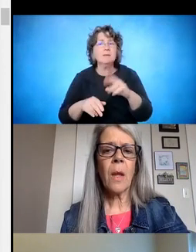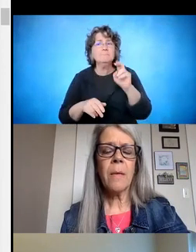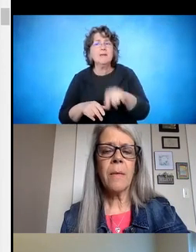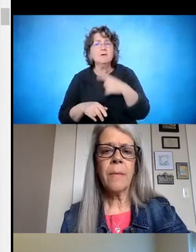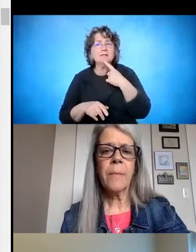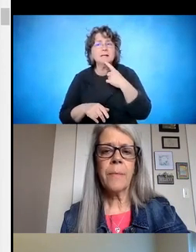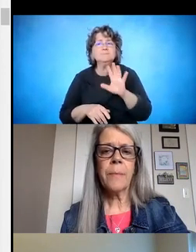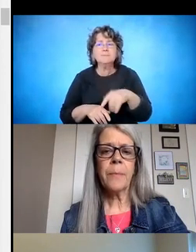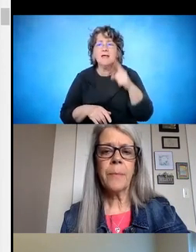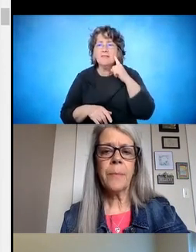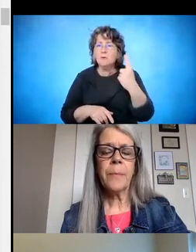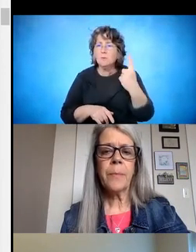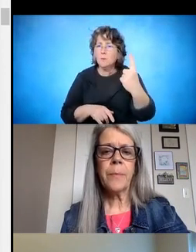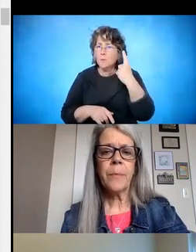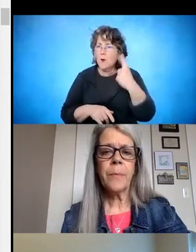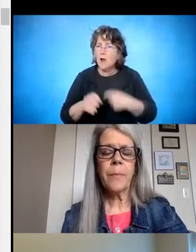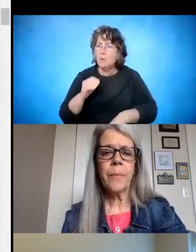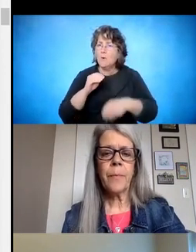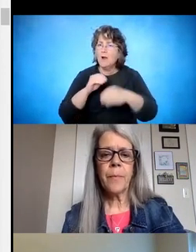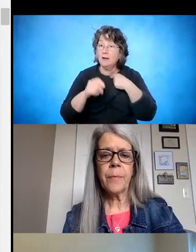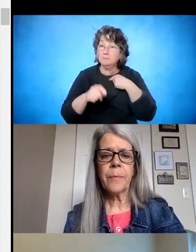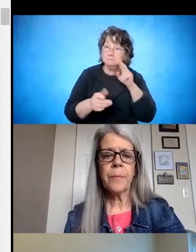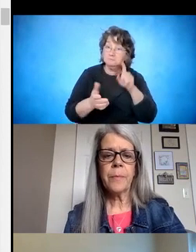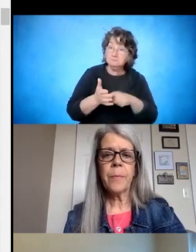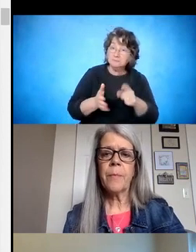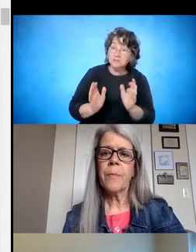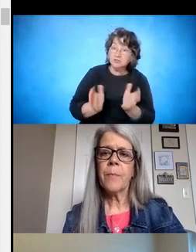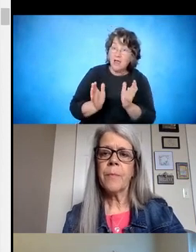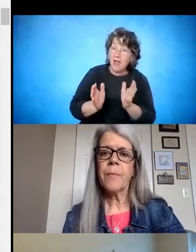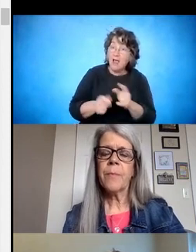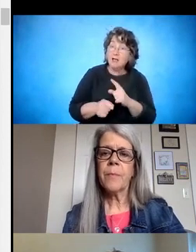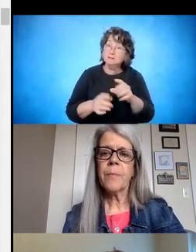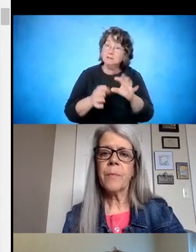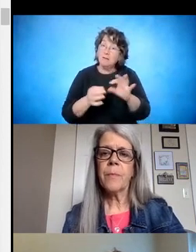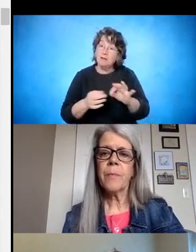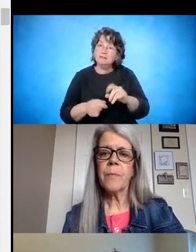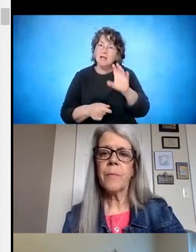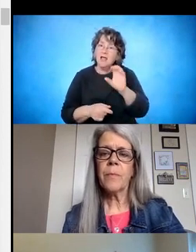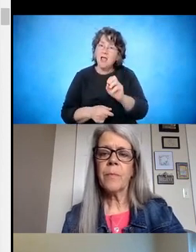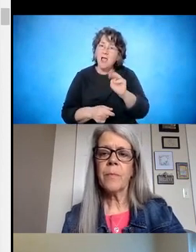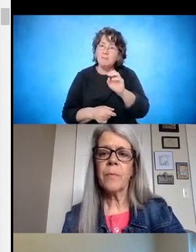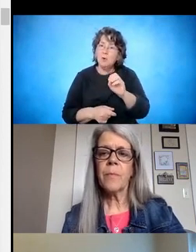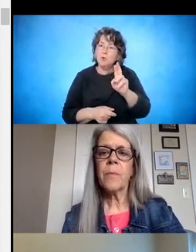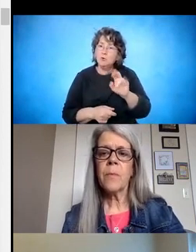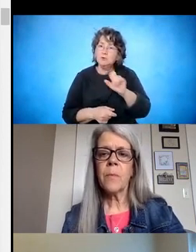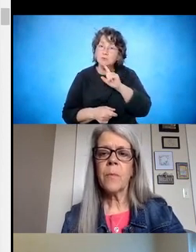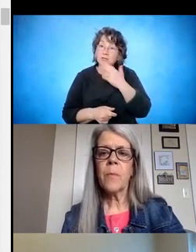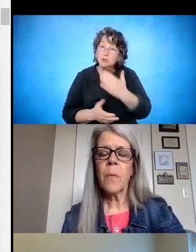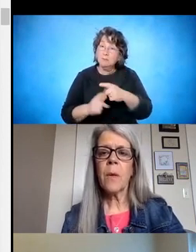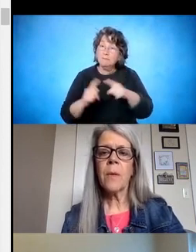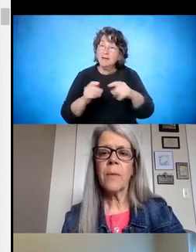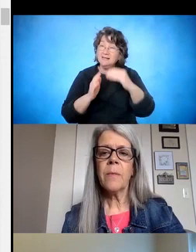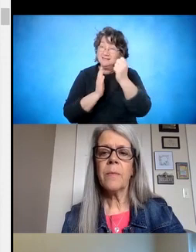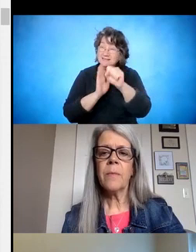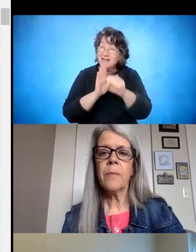add is this, and I've seen some comments in chat saying, you know, an MOU is good to have, but it's really kind of that state-level guidance. And you're right. That's exactly